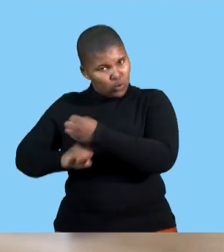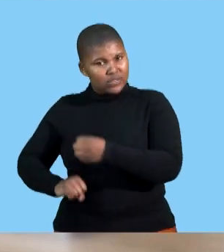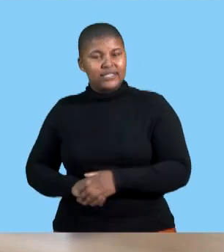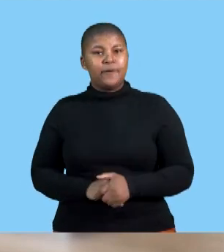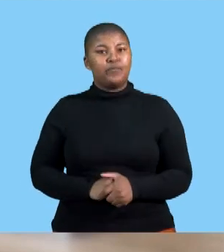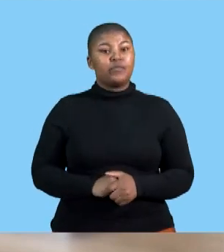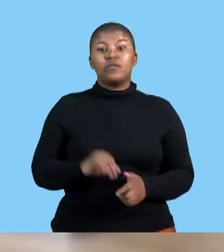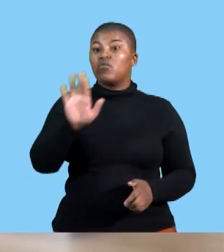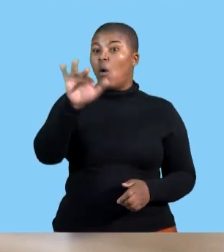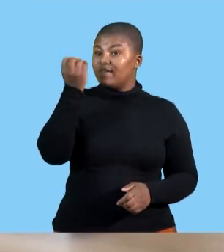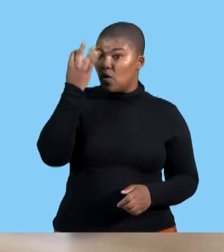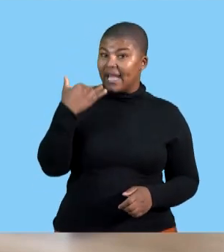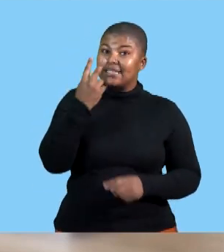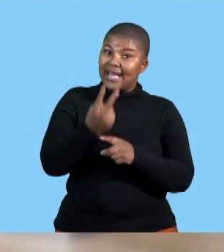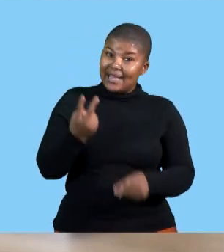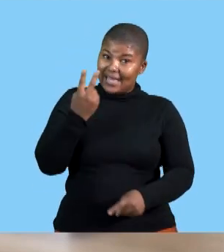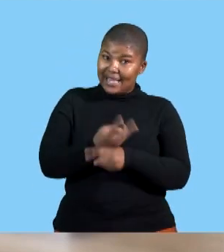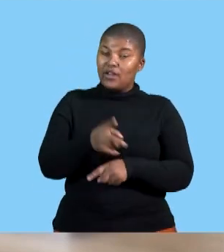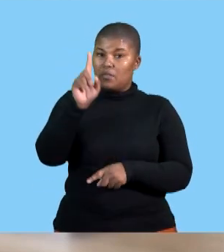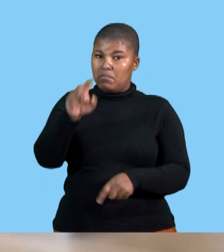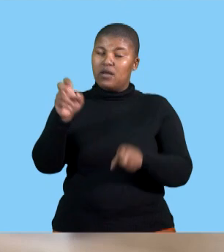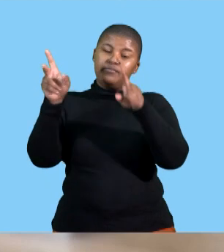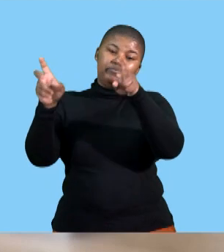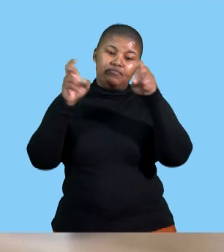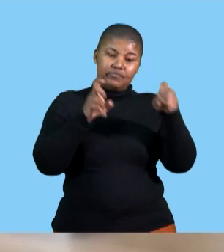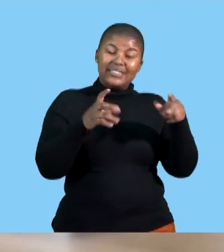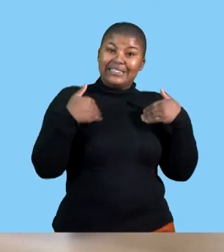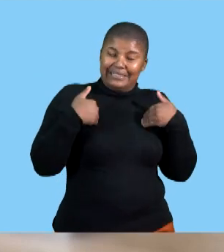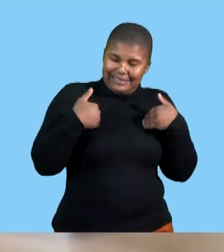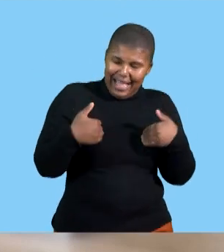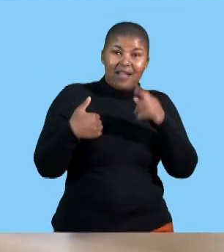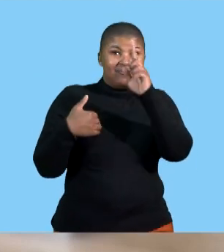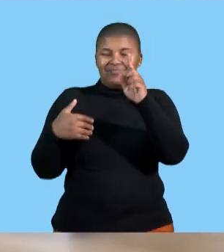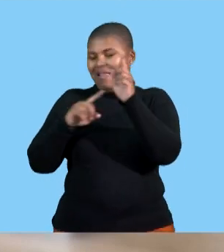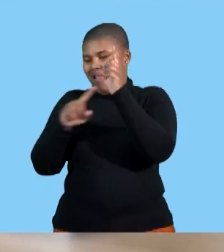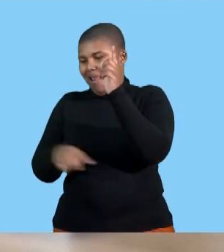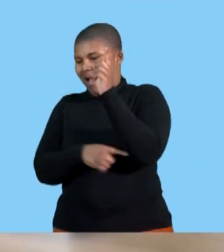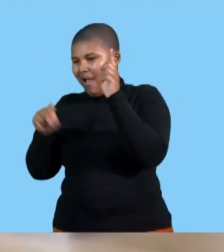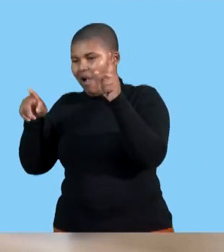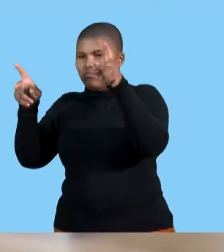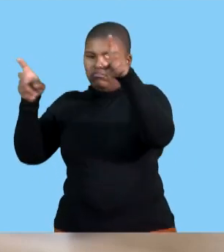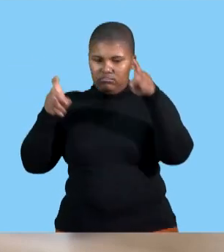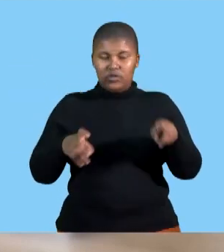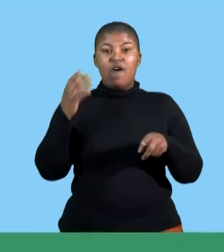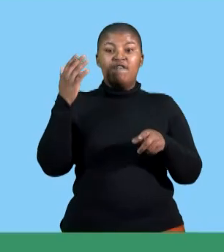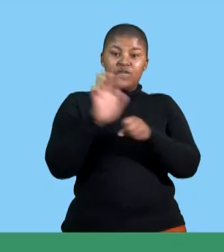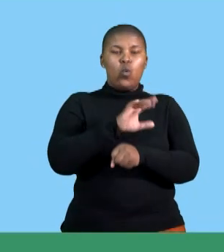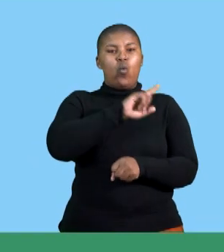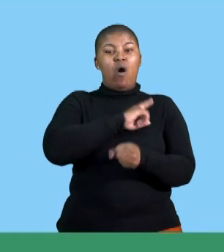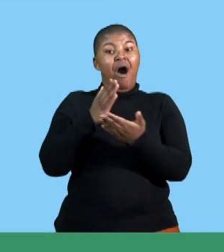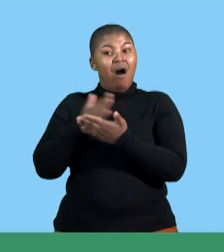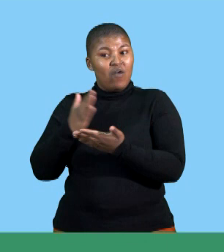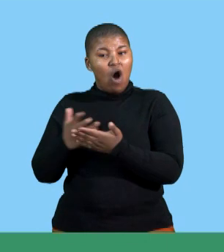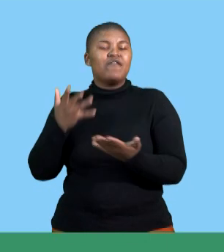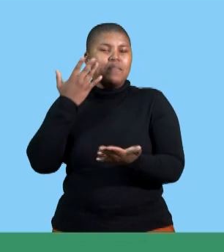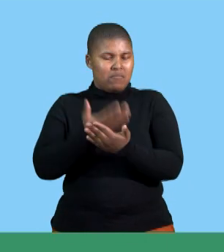code the sentence from the beginning up until the end so that you are not going to lose marks so the